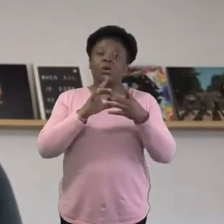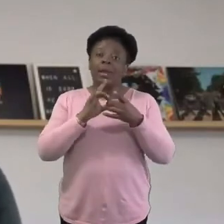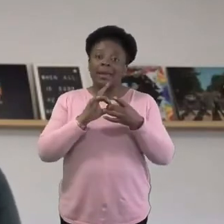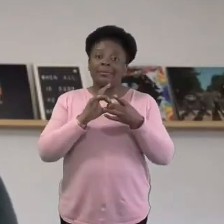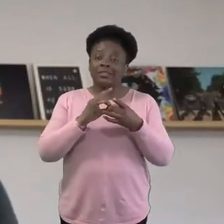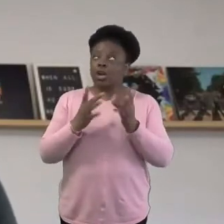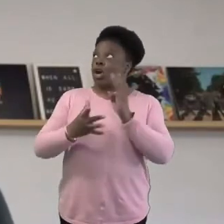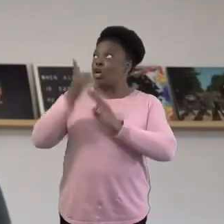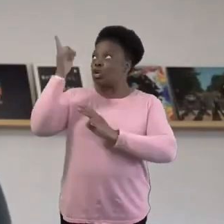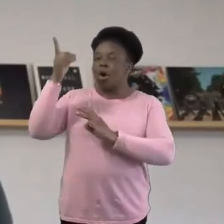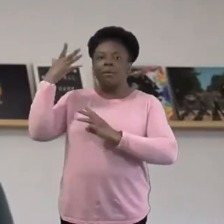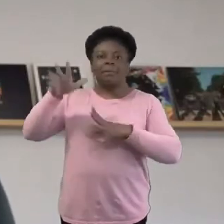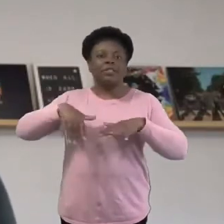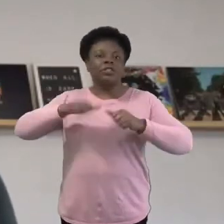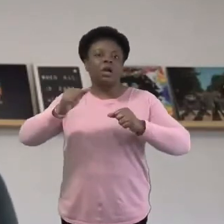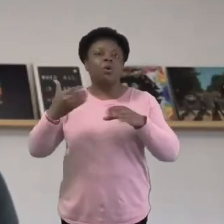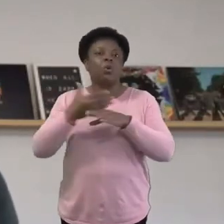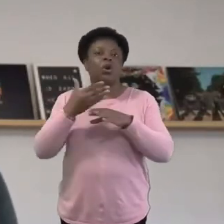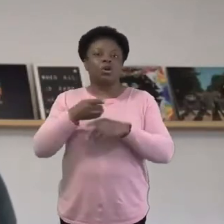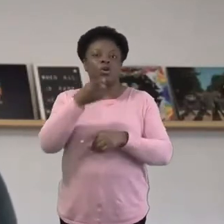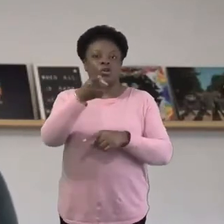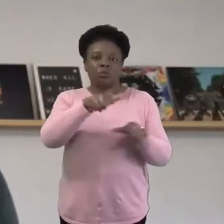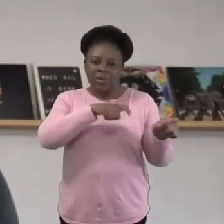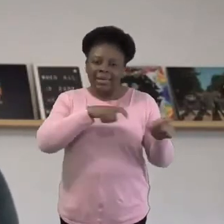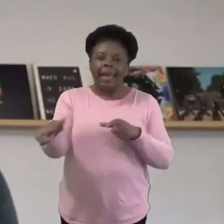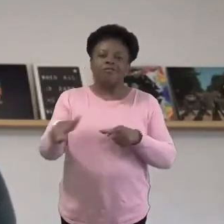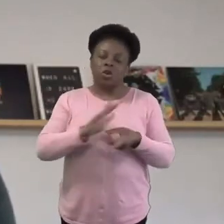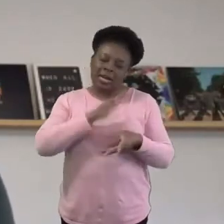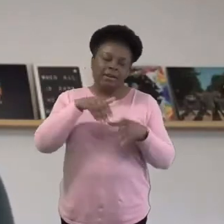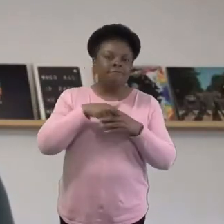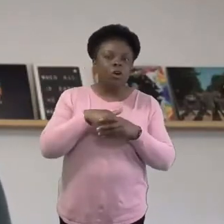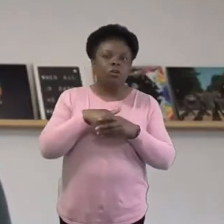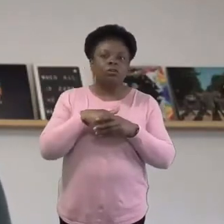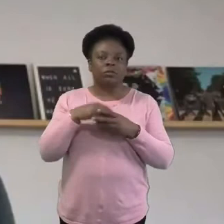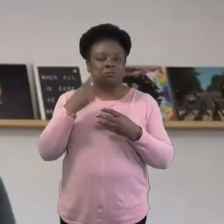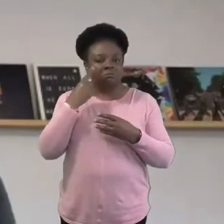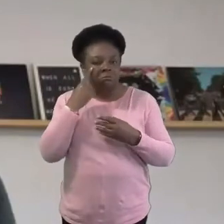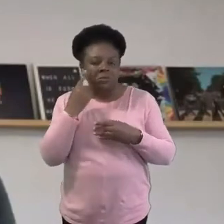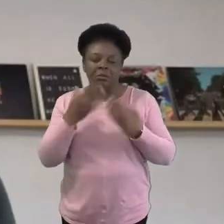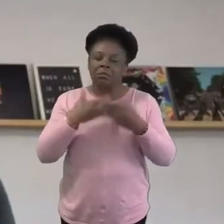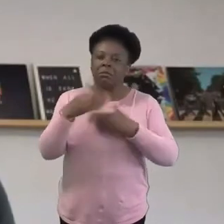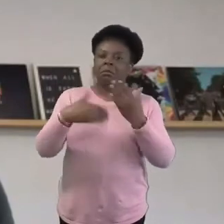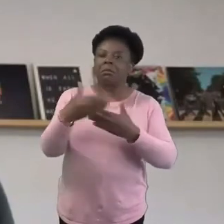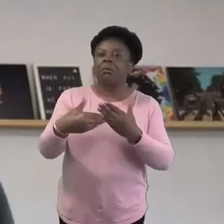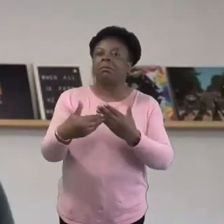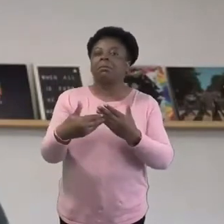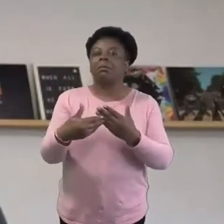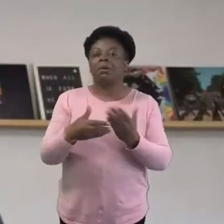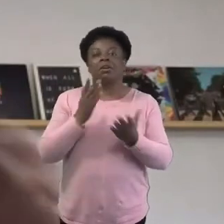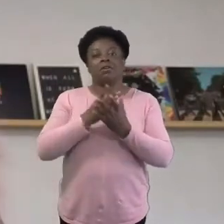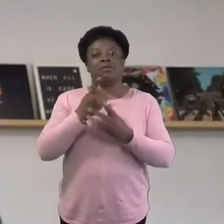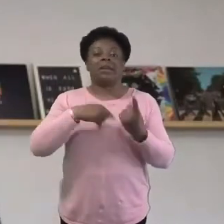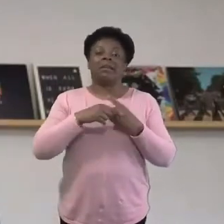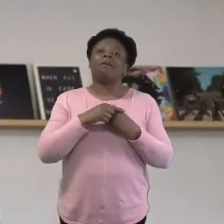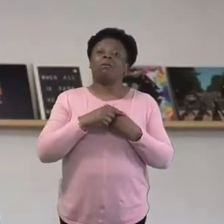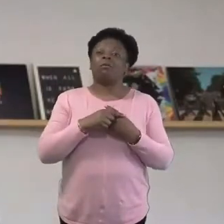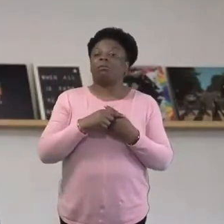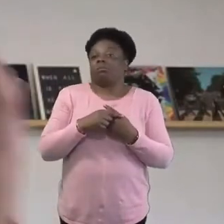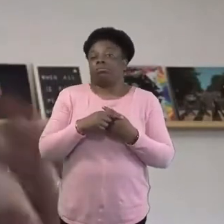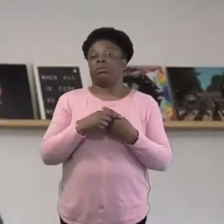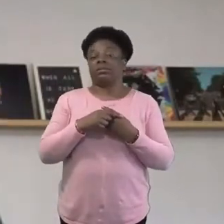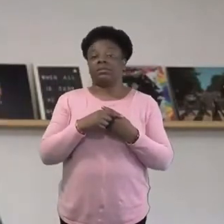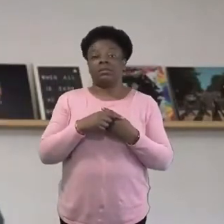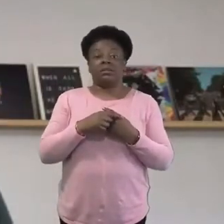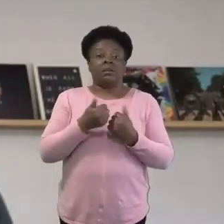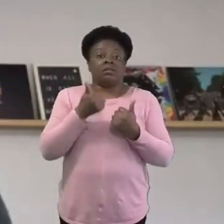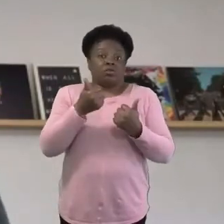God has started something that you need to get involved with and see through to the finish. We're lucky to get part of that, we? And just to kind of finish off, I